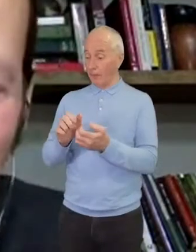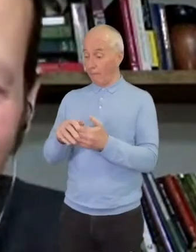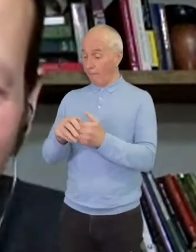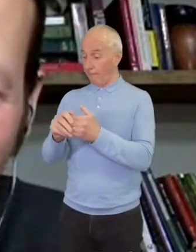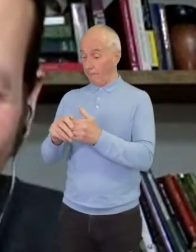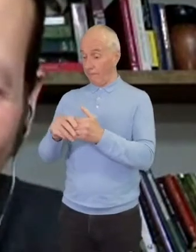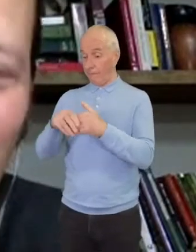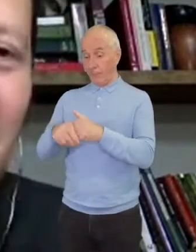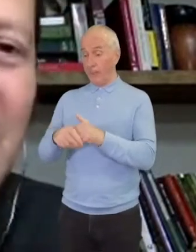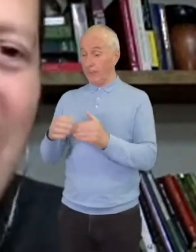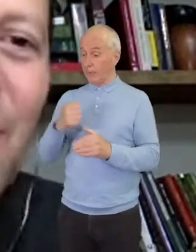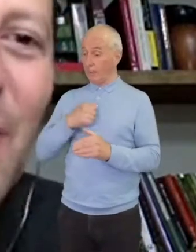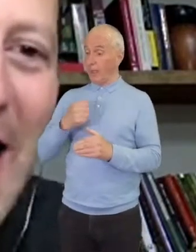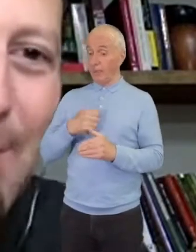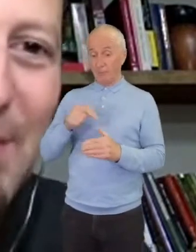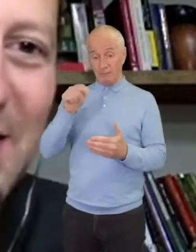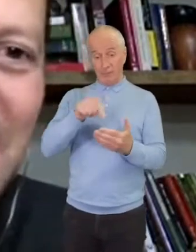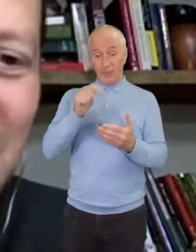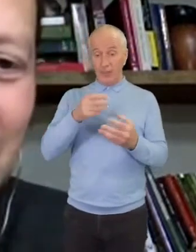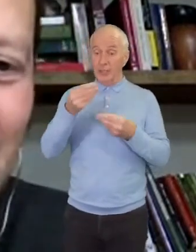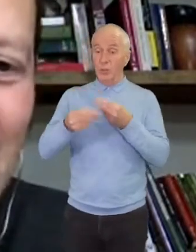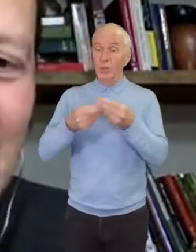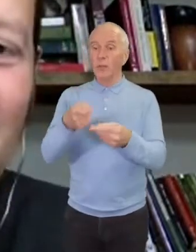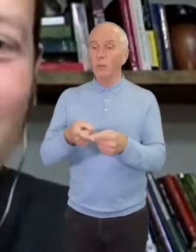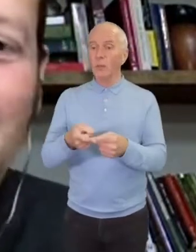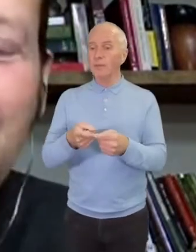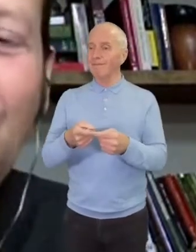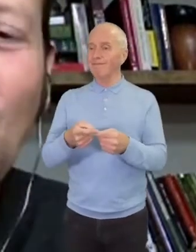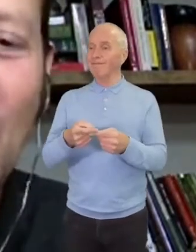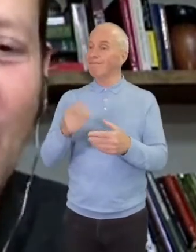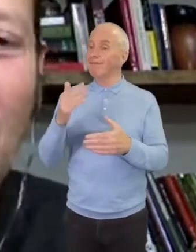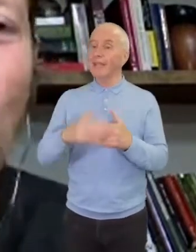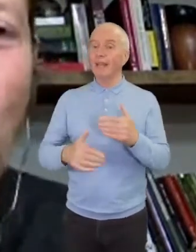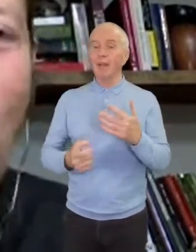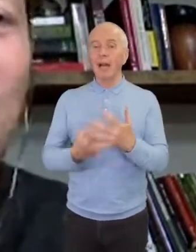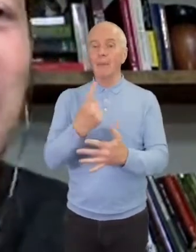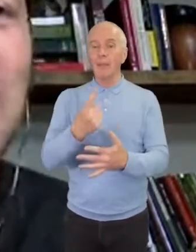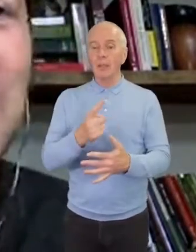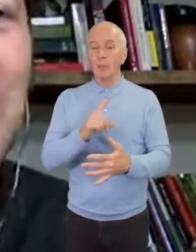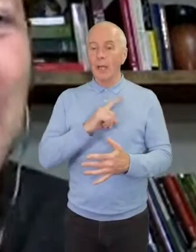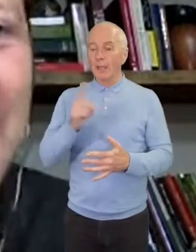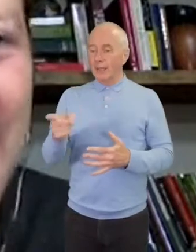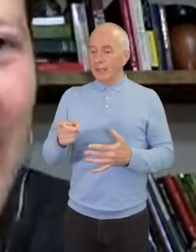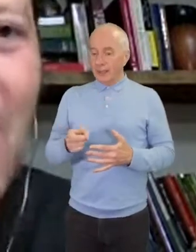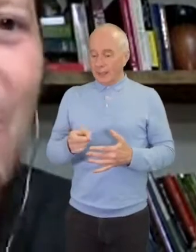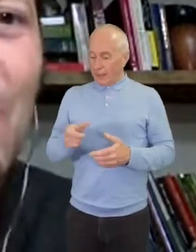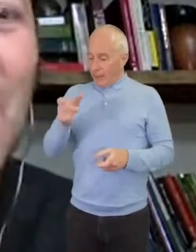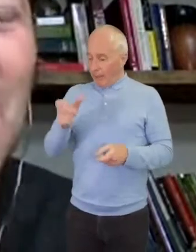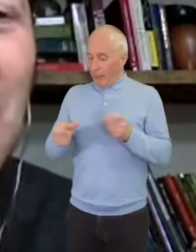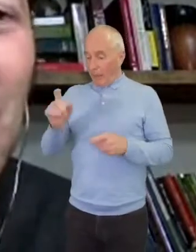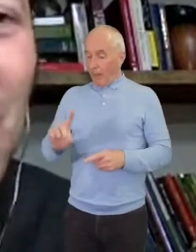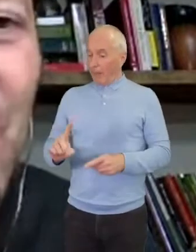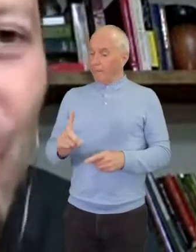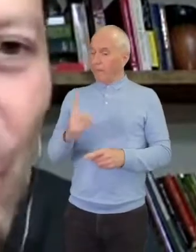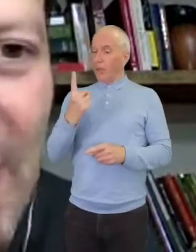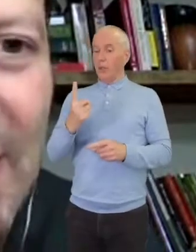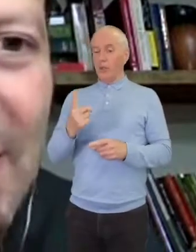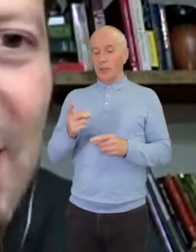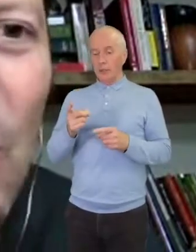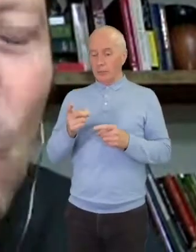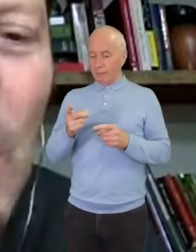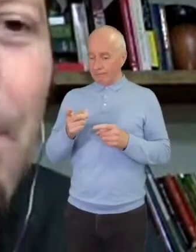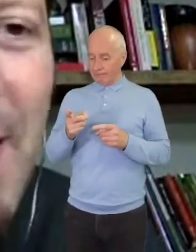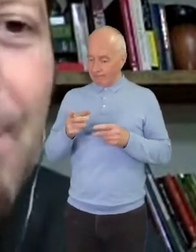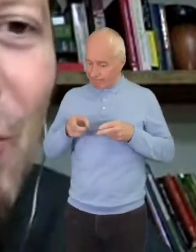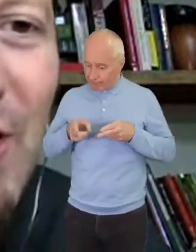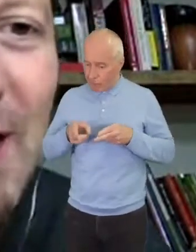would have never happened if people were not walking down the street